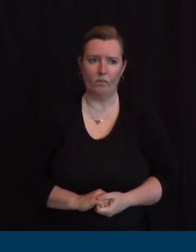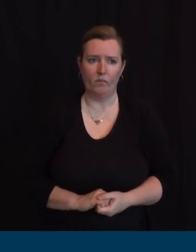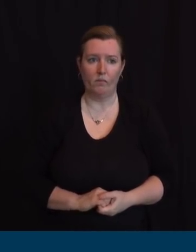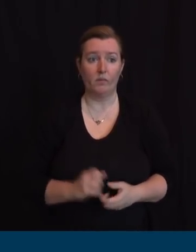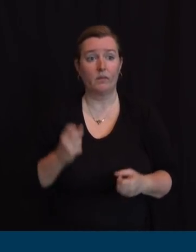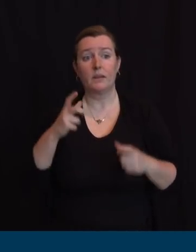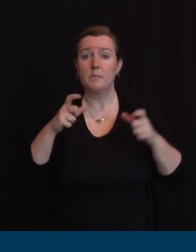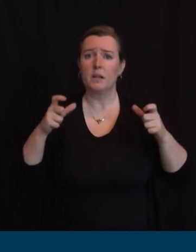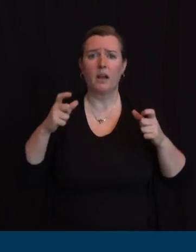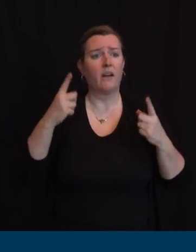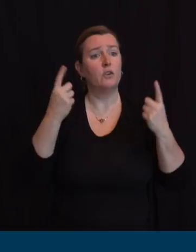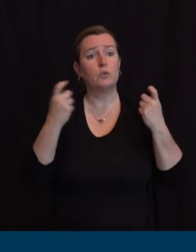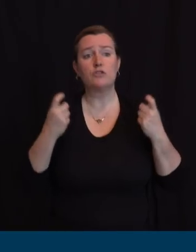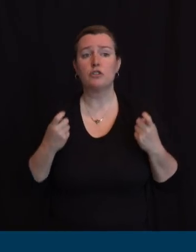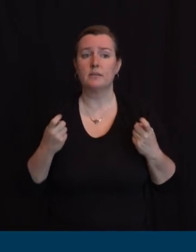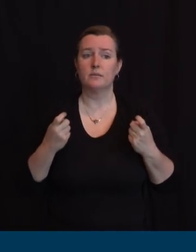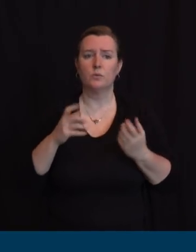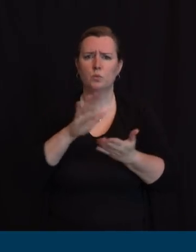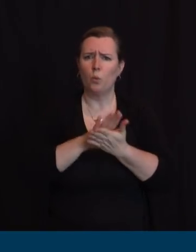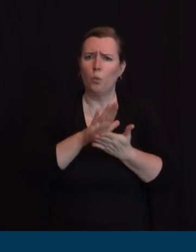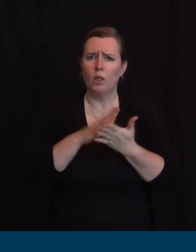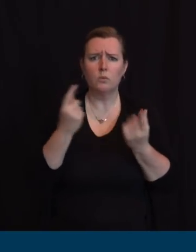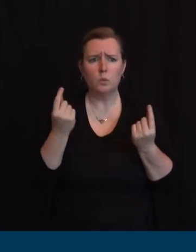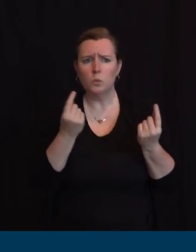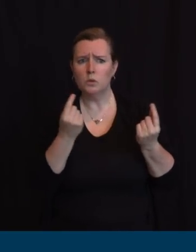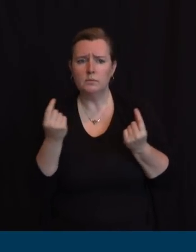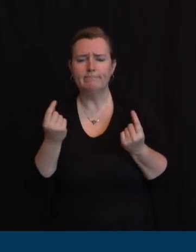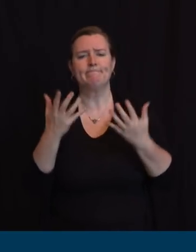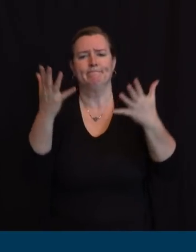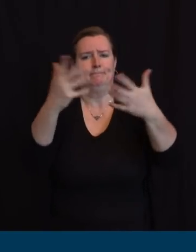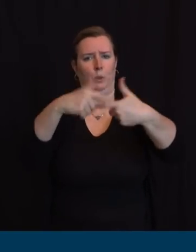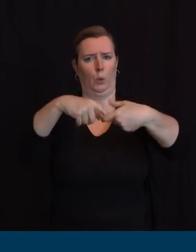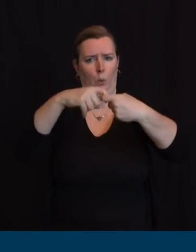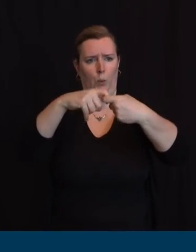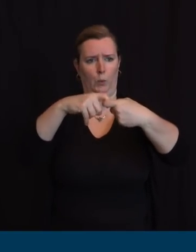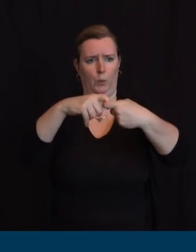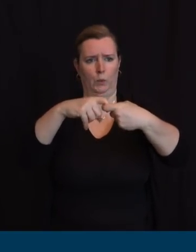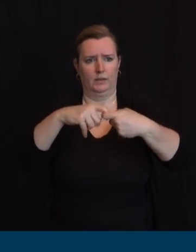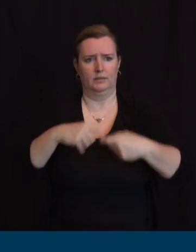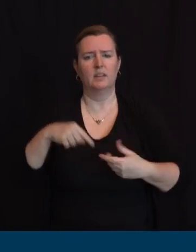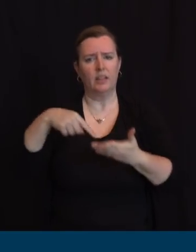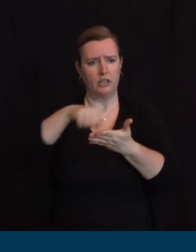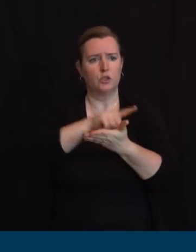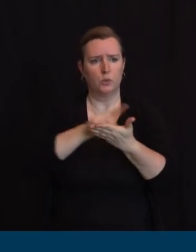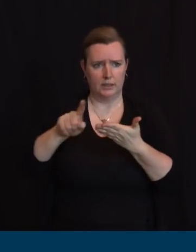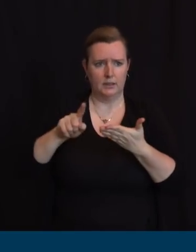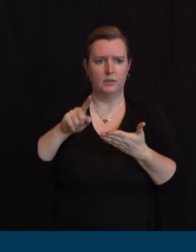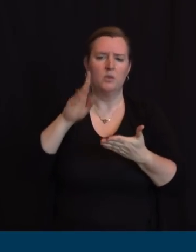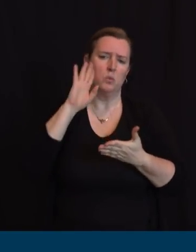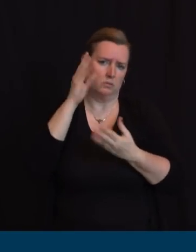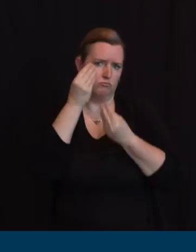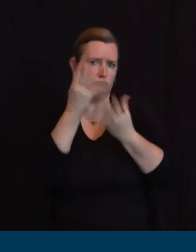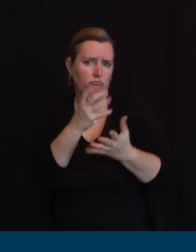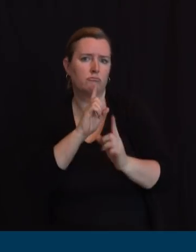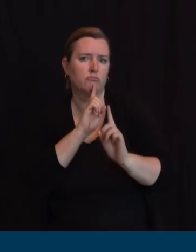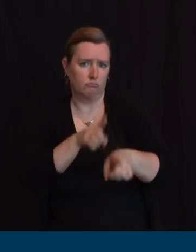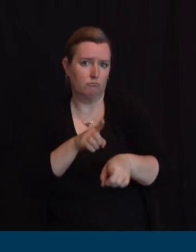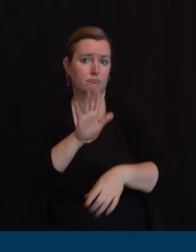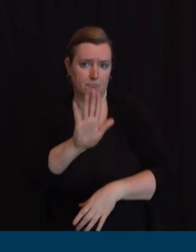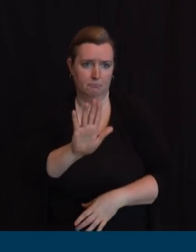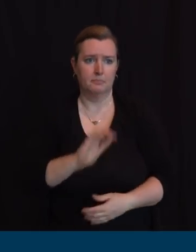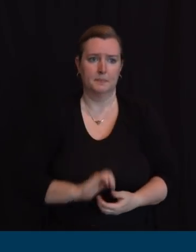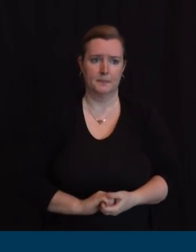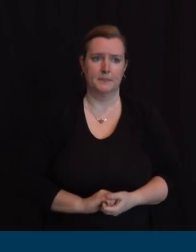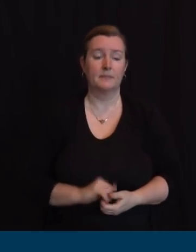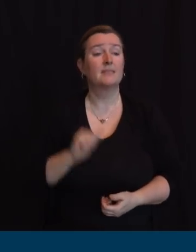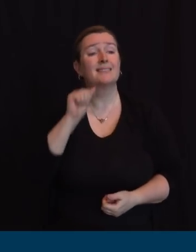think some of, I may have misstated this yesterday, and I did not intend to. And some of you interpreted, I think, in my